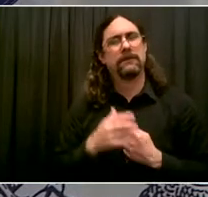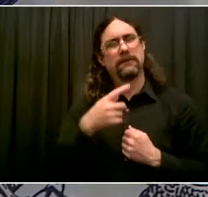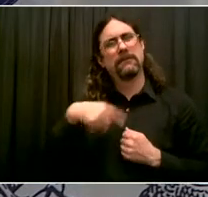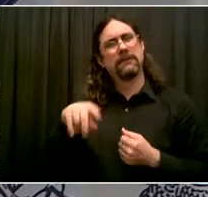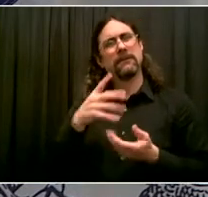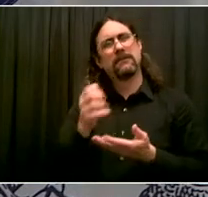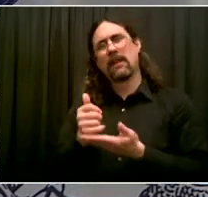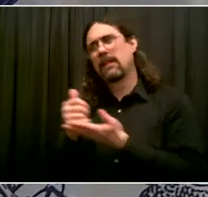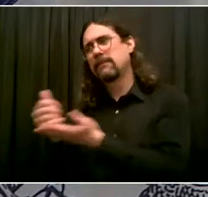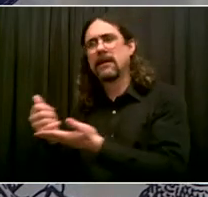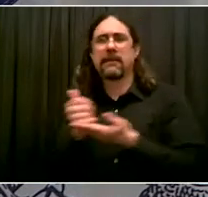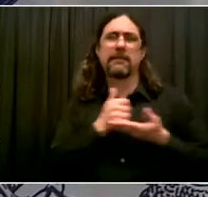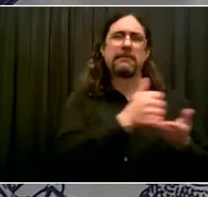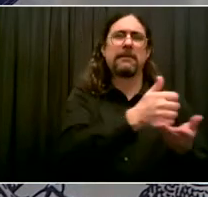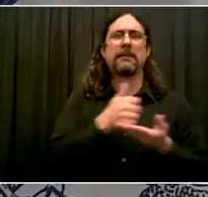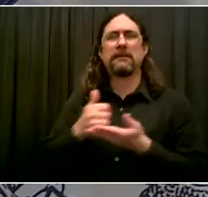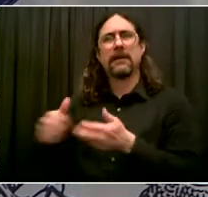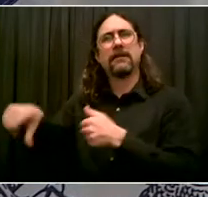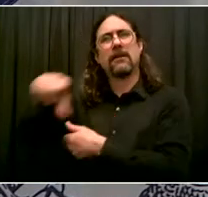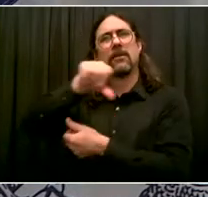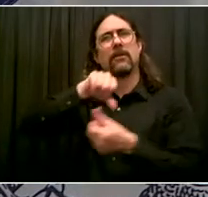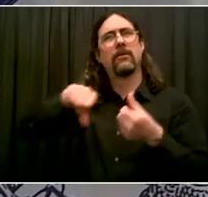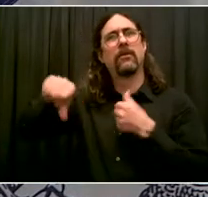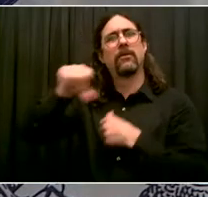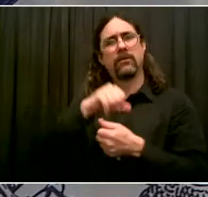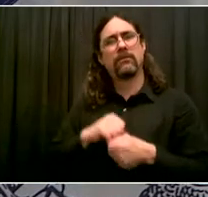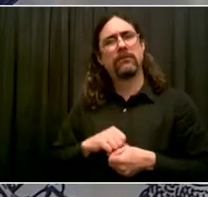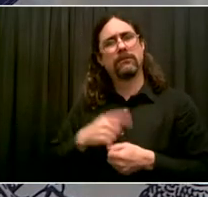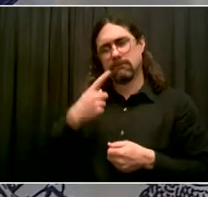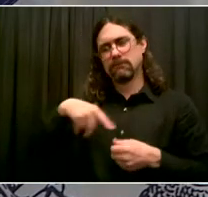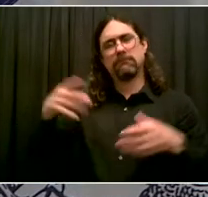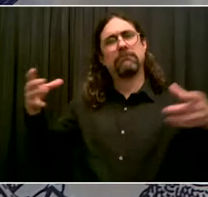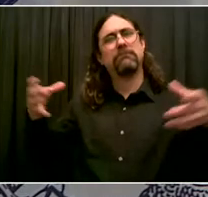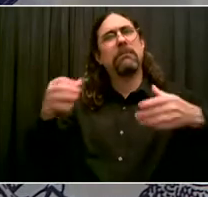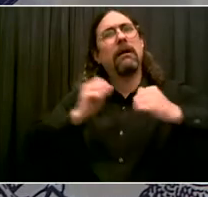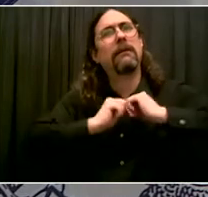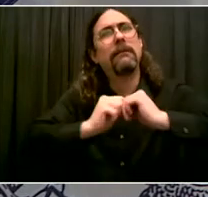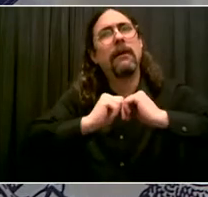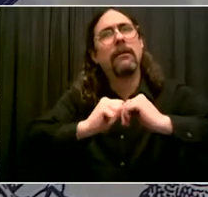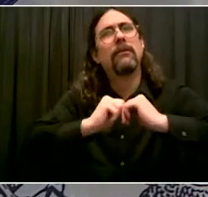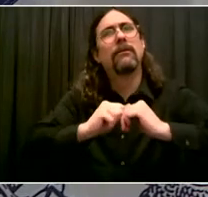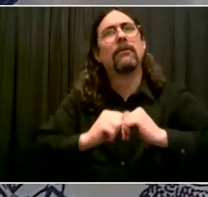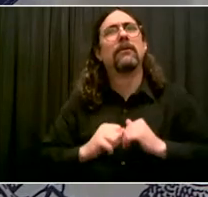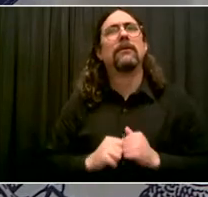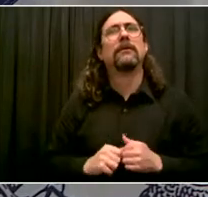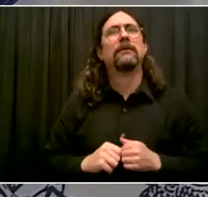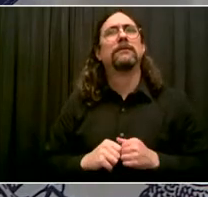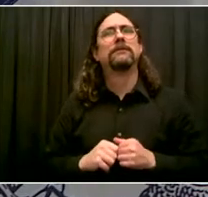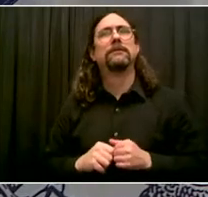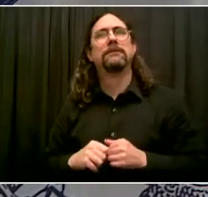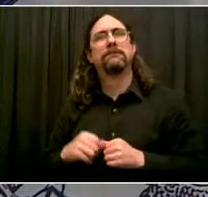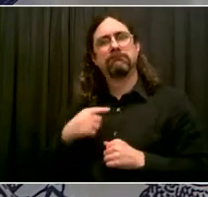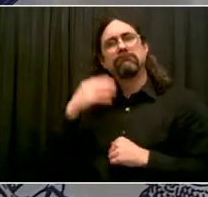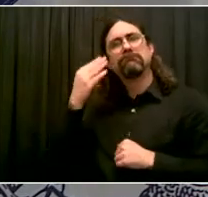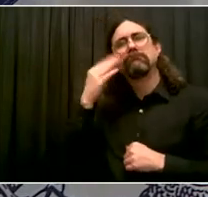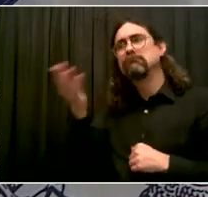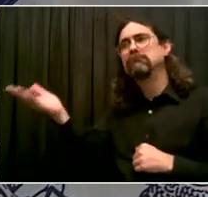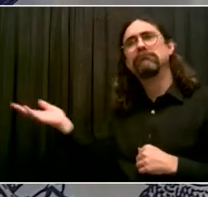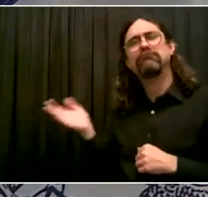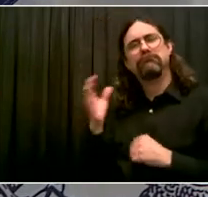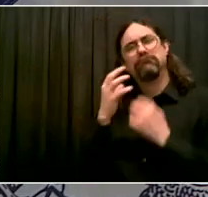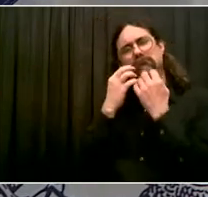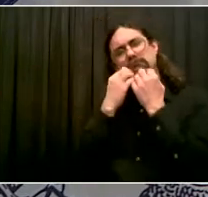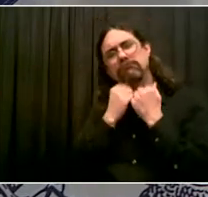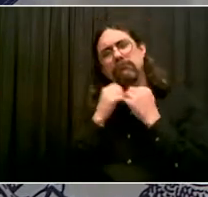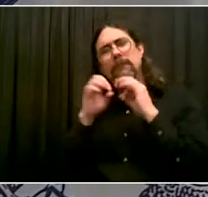I know that people care deeply to protect their families. Well, the number one thing you do when you get vaccinated, you are protecting everyone